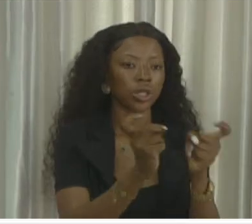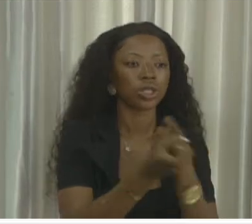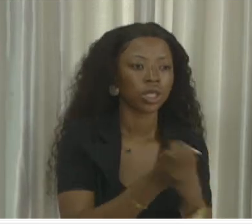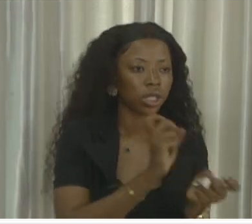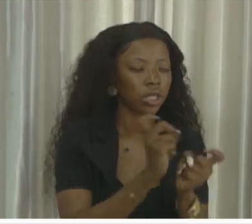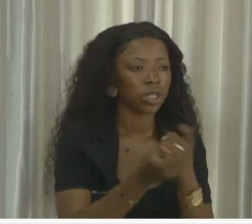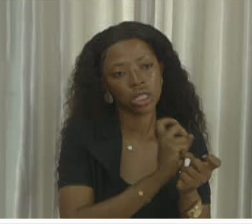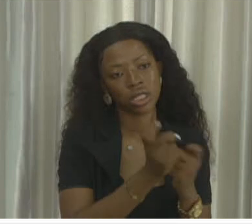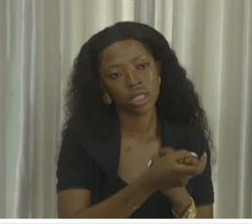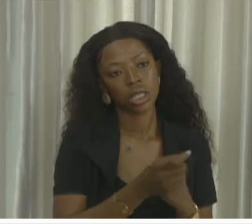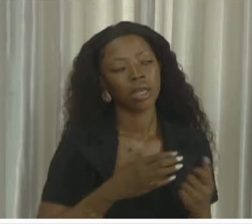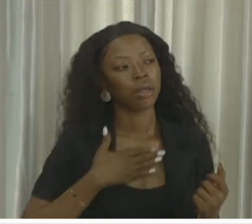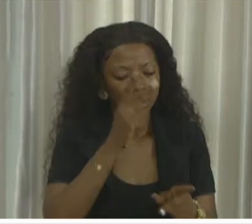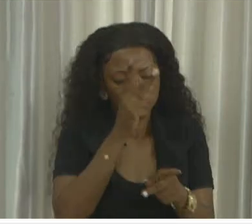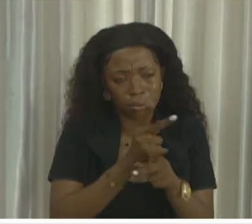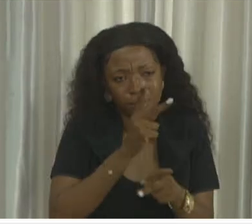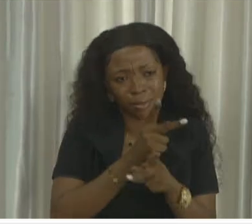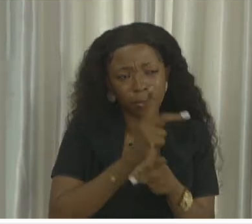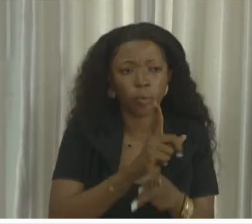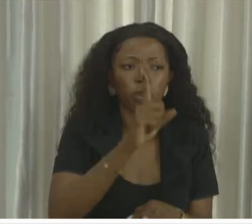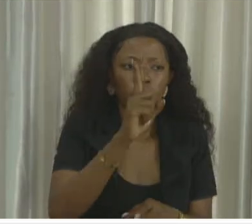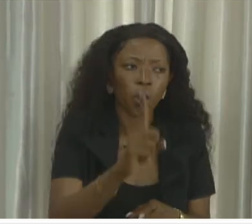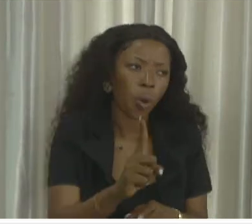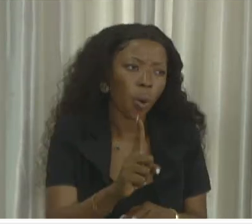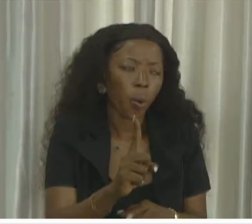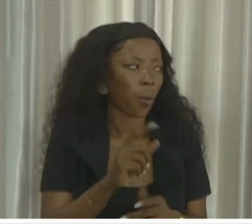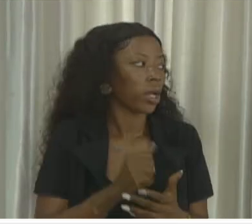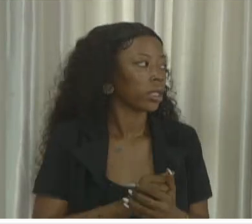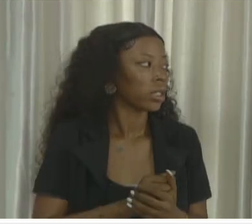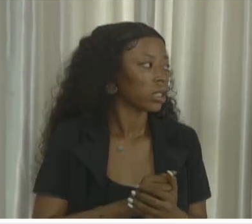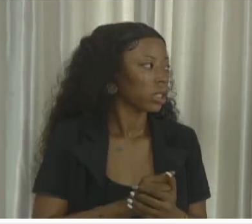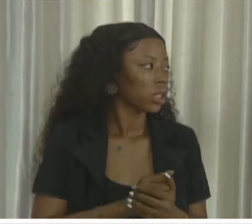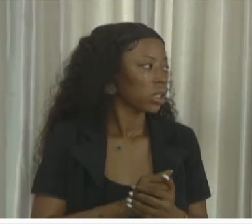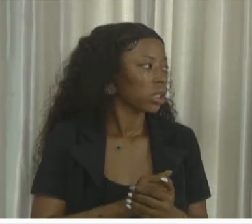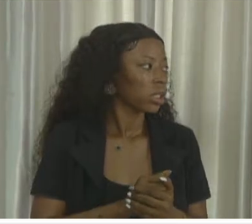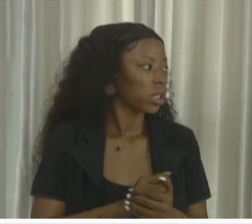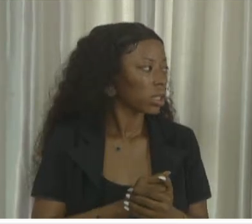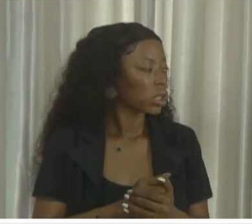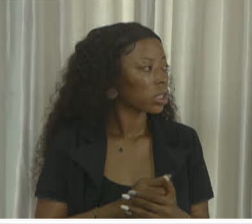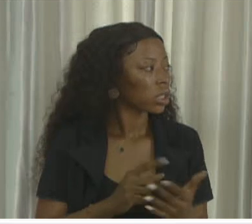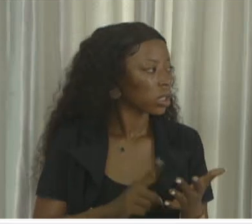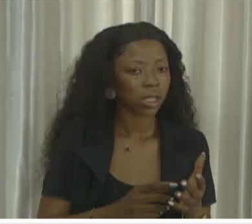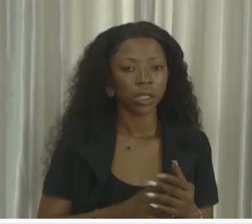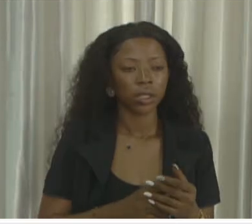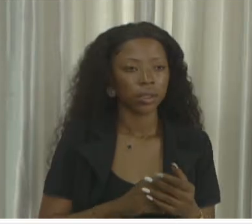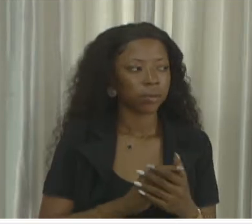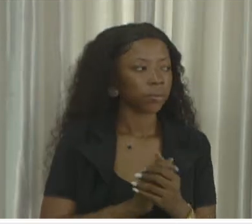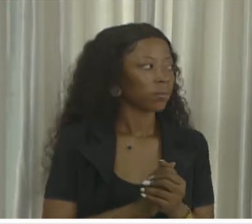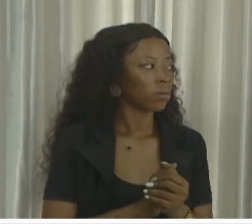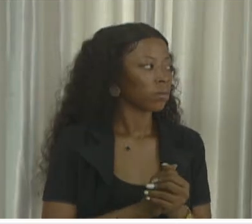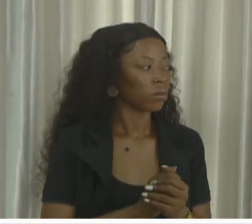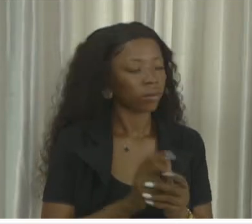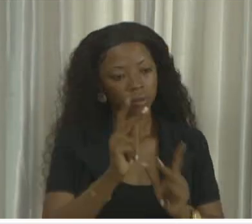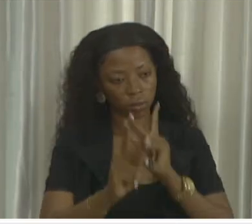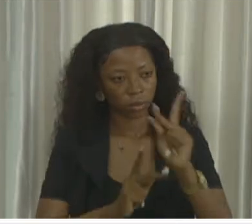track them. May it begin, show effect, you know, in our economy. May we even get some element of price control. Where we get the people that